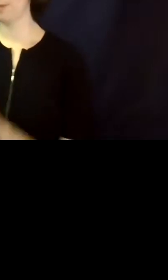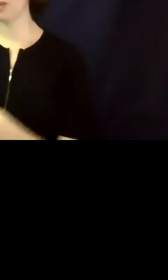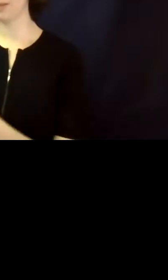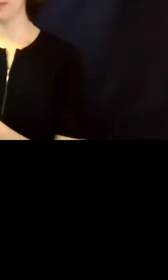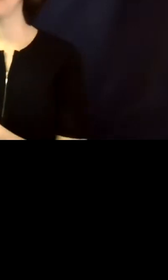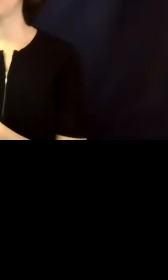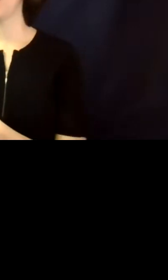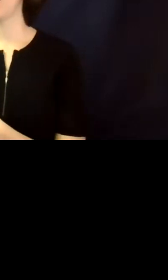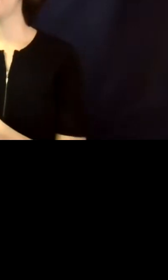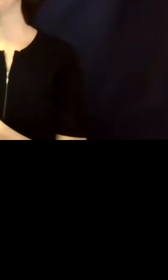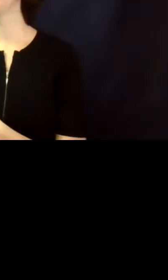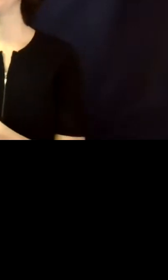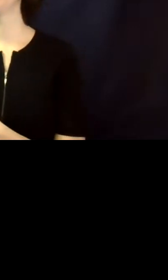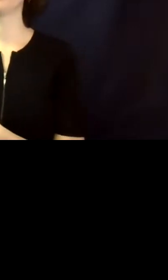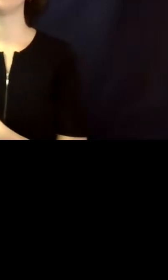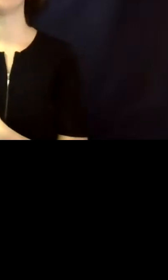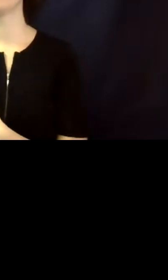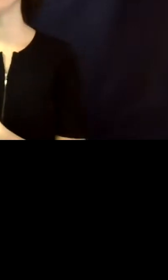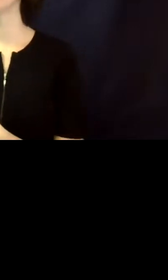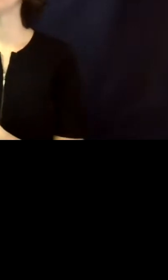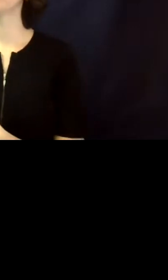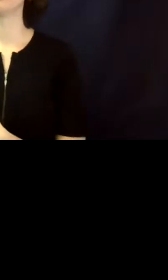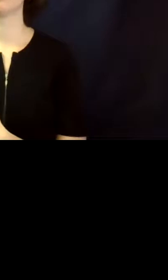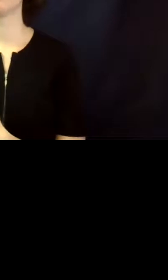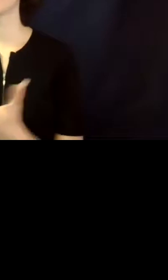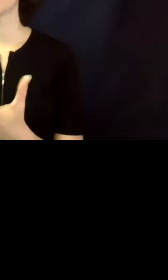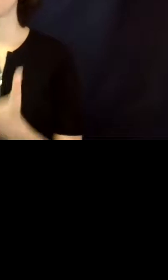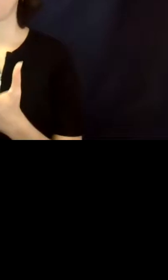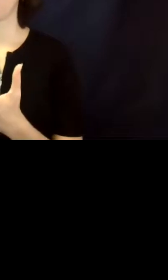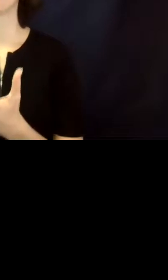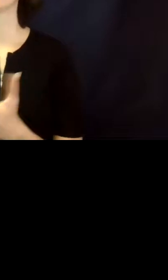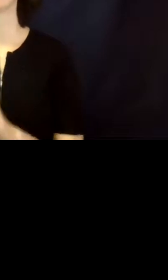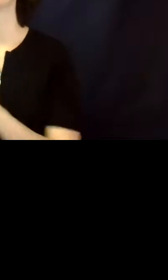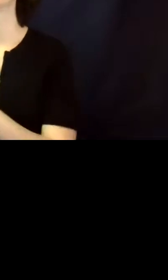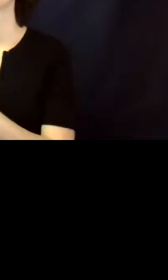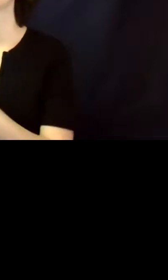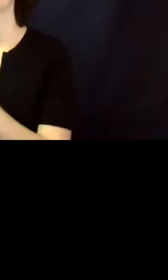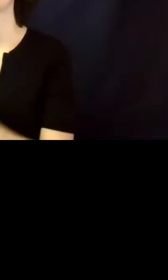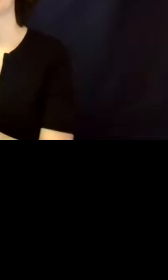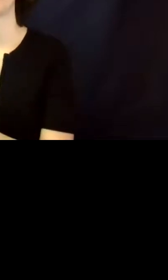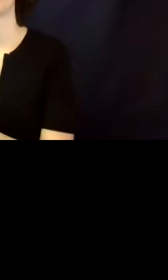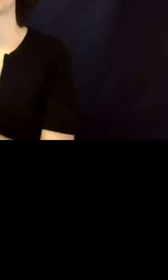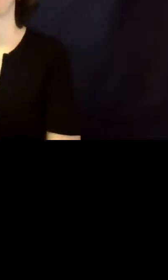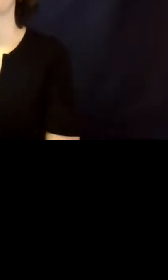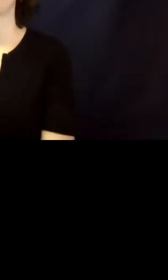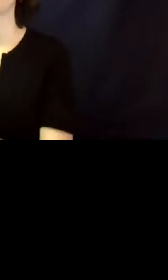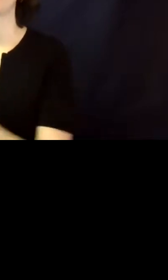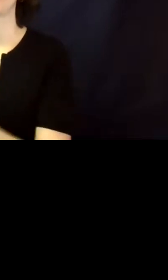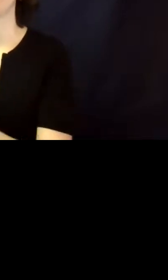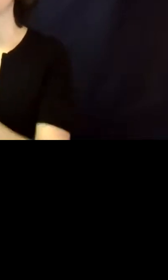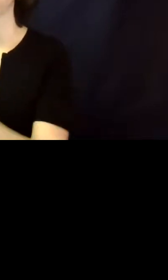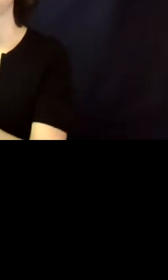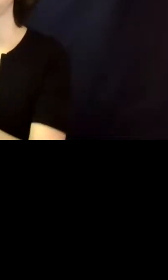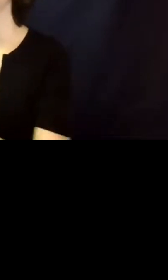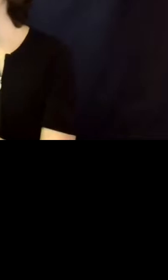know, looking at, you know, starting up a savings account or, um, a bank account and they're not sure how